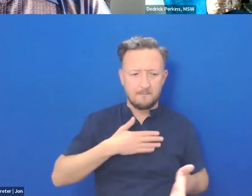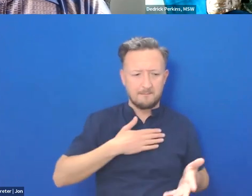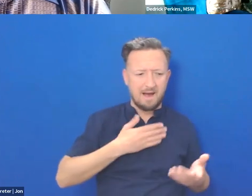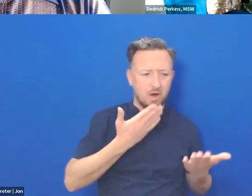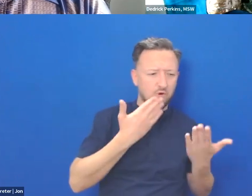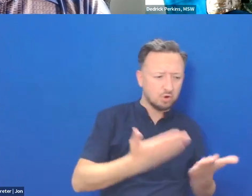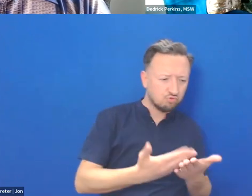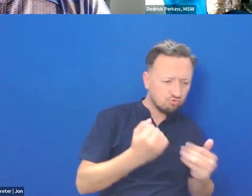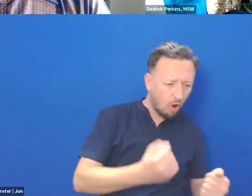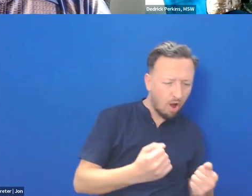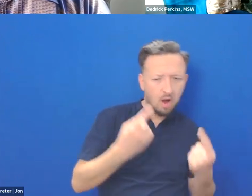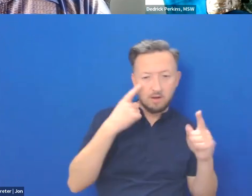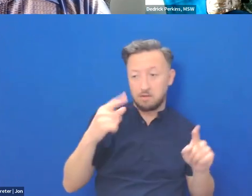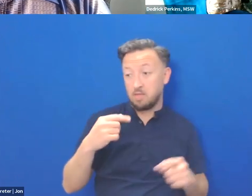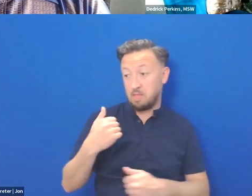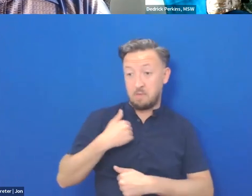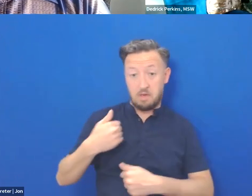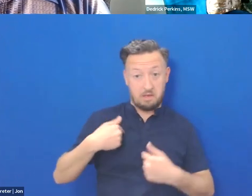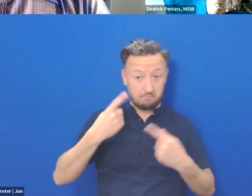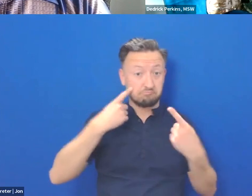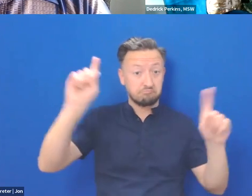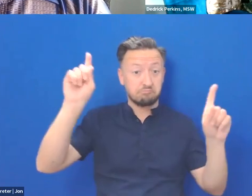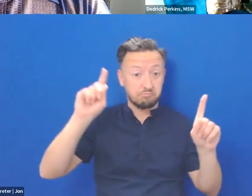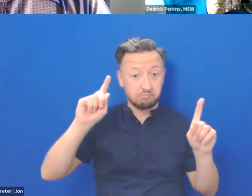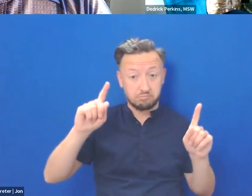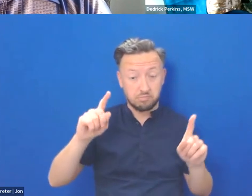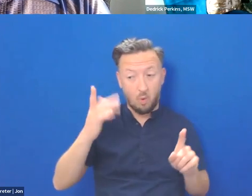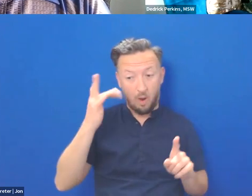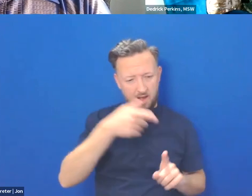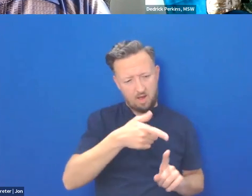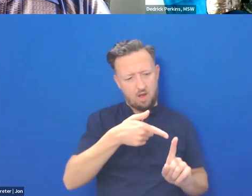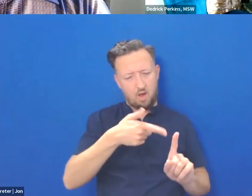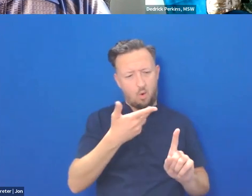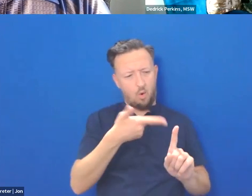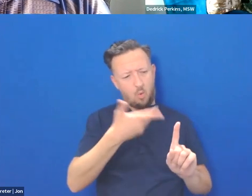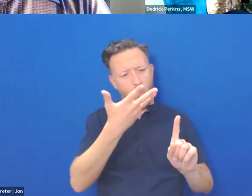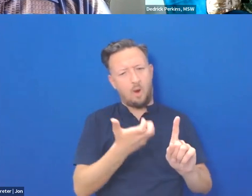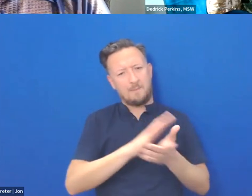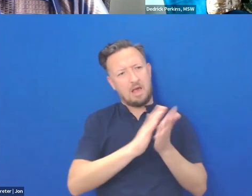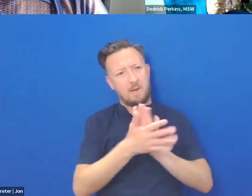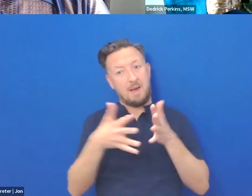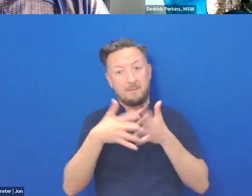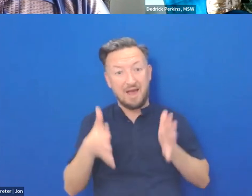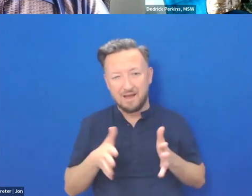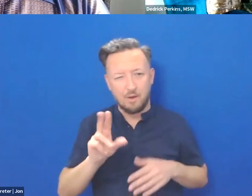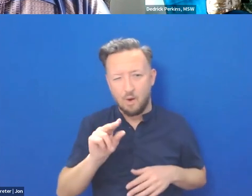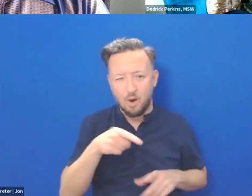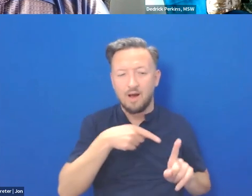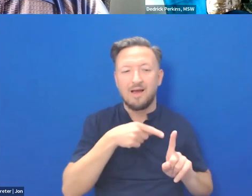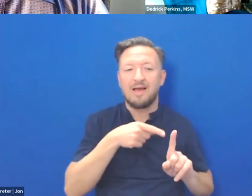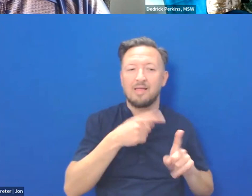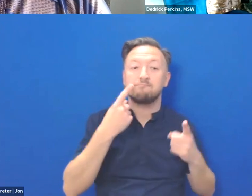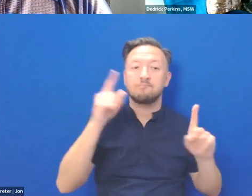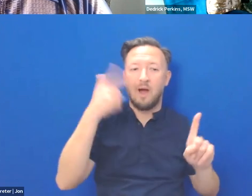Yeah. Hawaiians have always excelled in the military, not because they want to be an American, but they want to be a soldier. Yeah. that's why I took That's where I